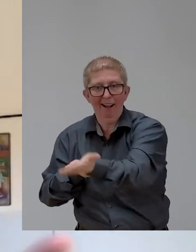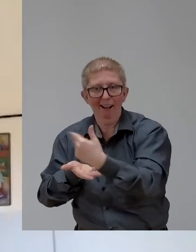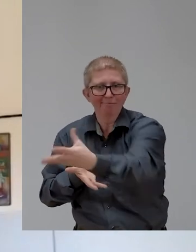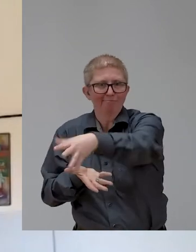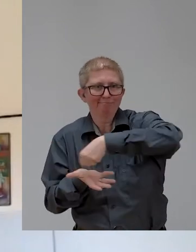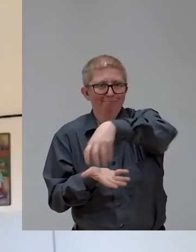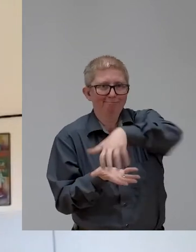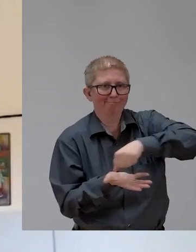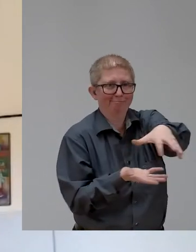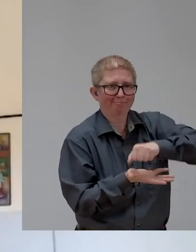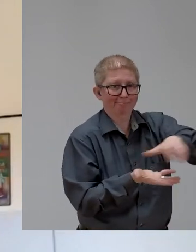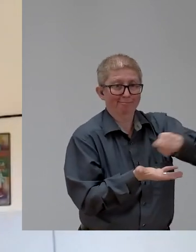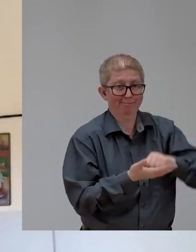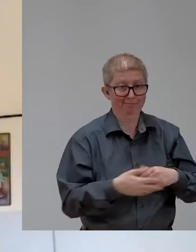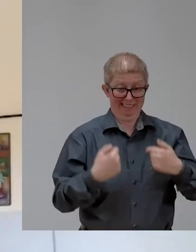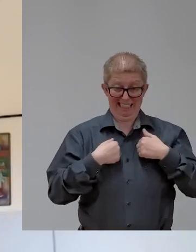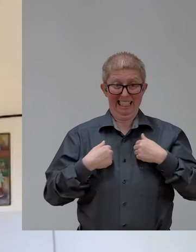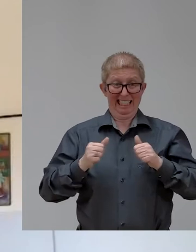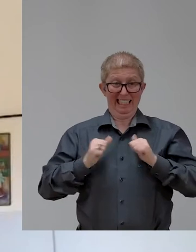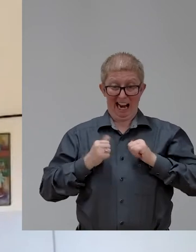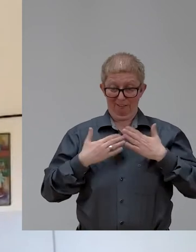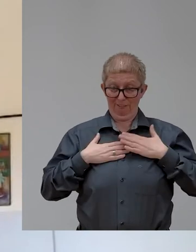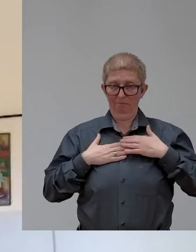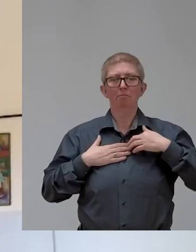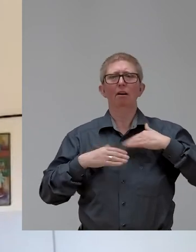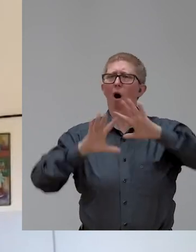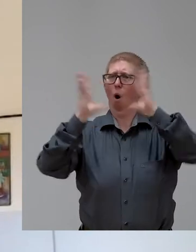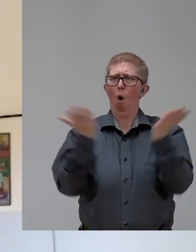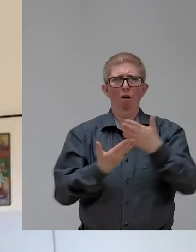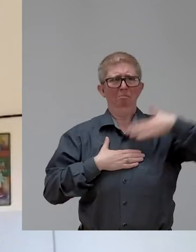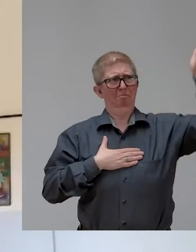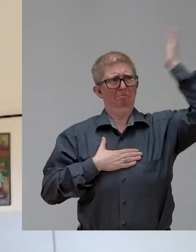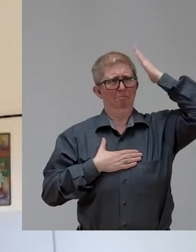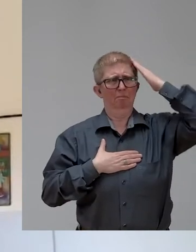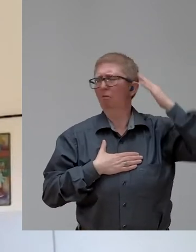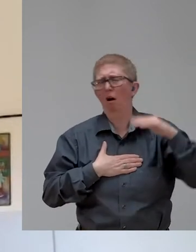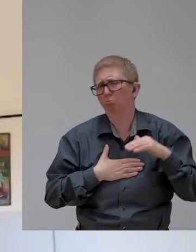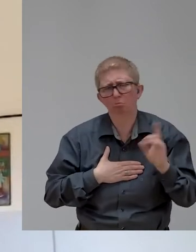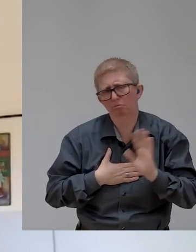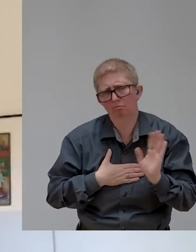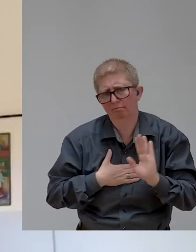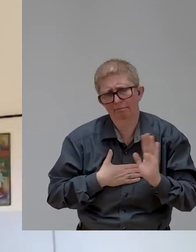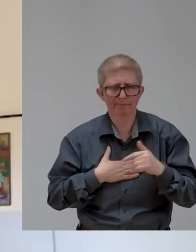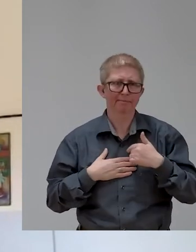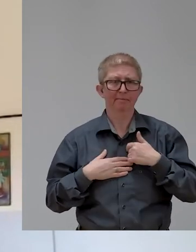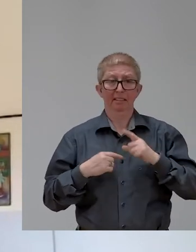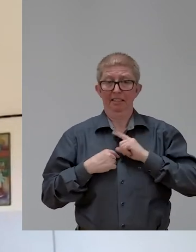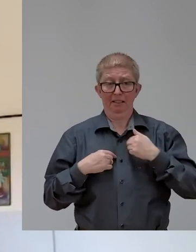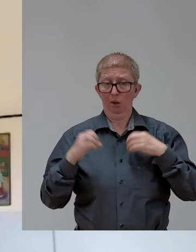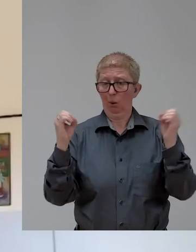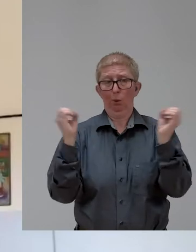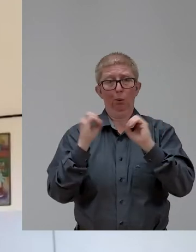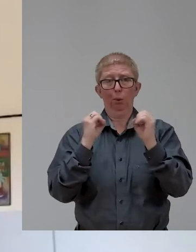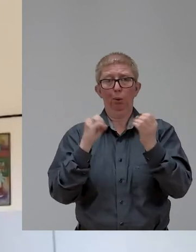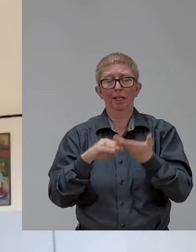their ambitions with you. Yeah. So what we've learned at Microsoft is that I'm not an expert in buildings. Okay. I'm not an